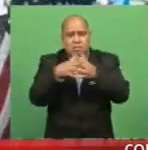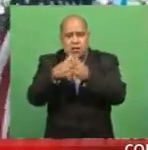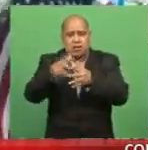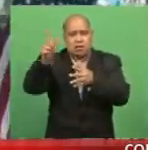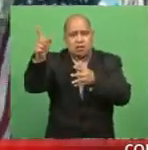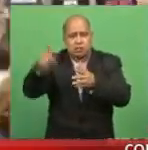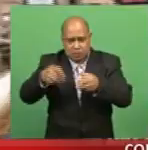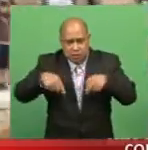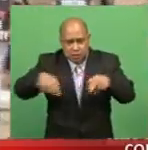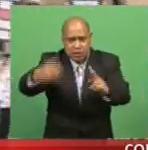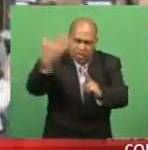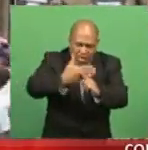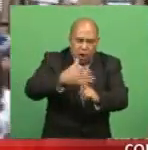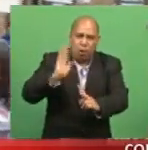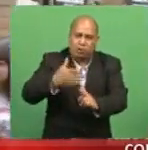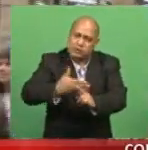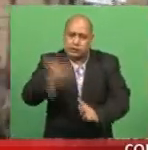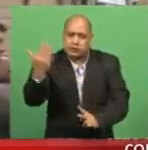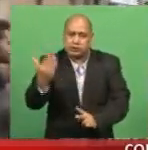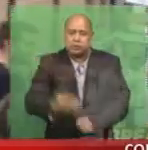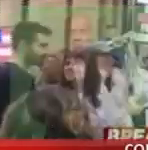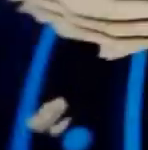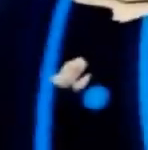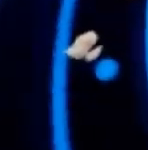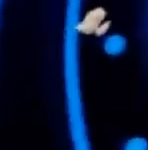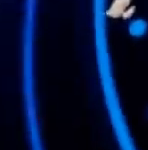restrictions. Details after the break.